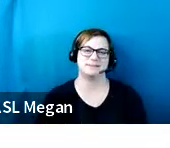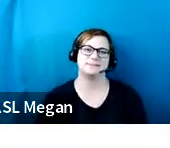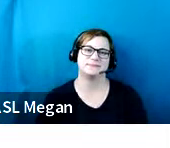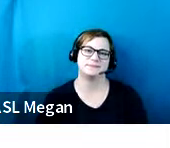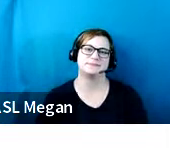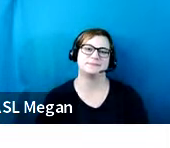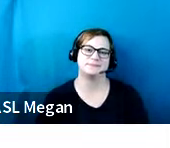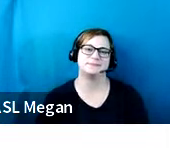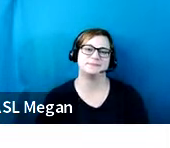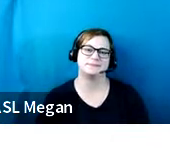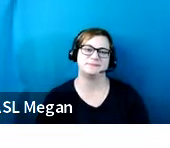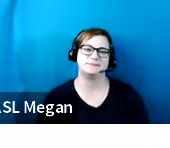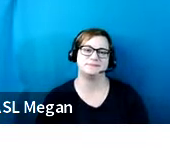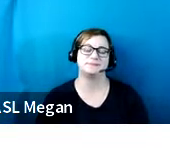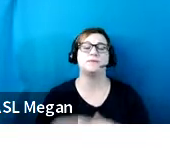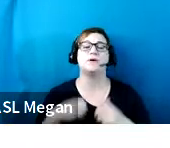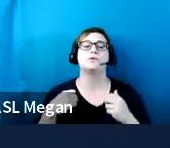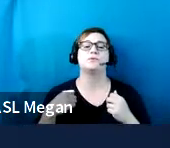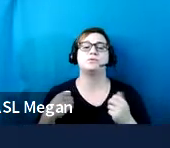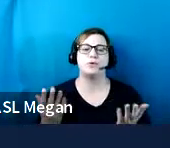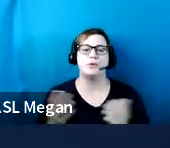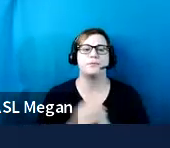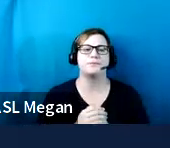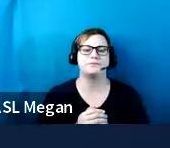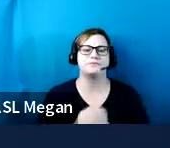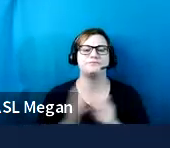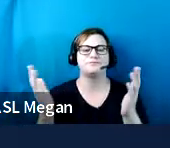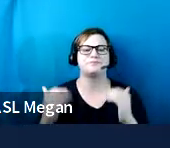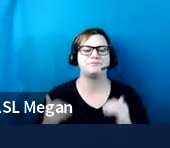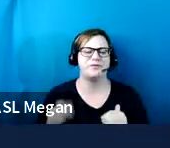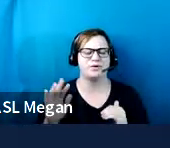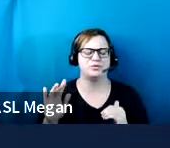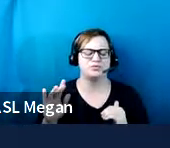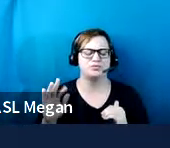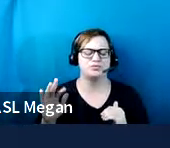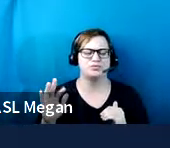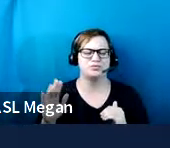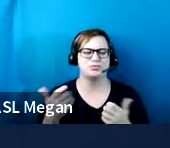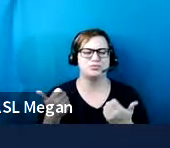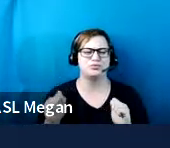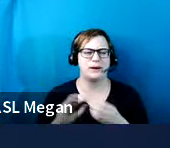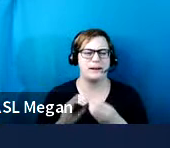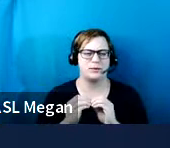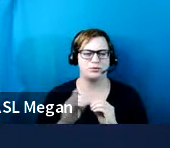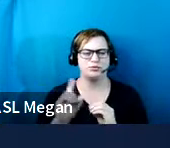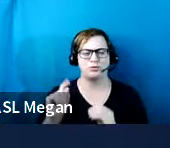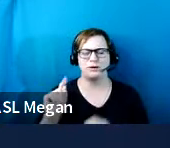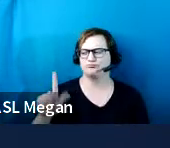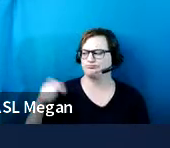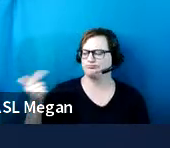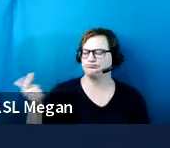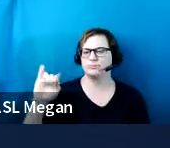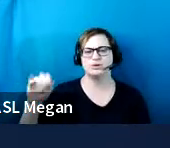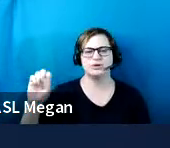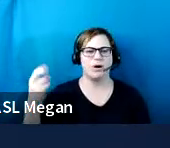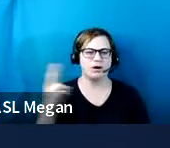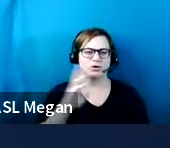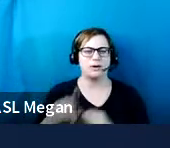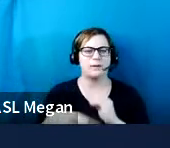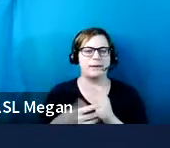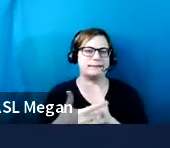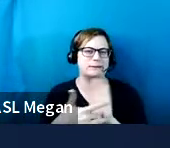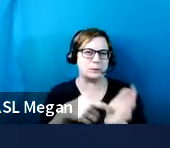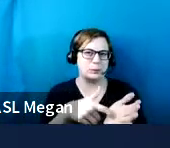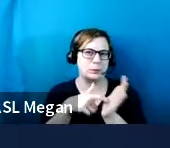Okay, so let's move on to slide number 20 and pass it on to Josh to talk about the technical requirements for parking